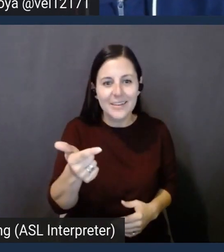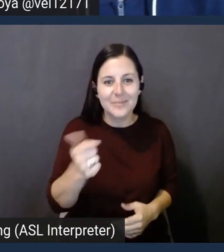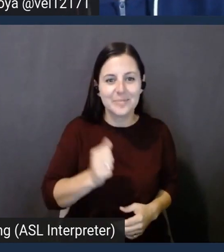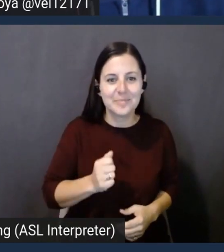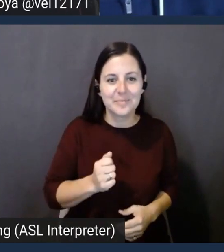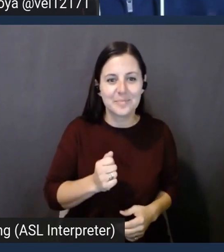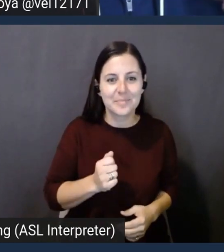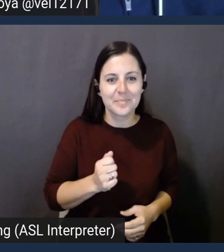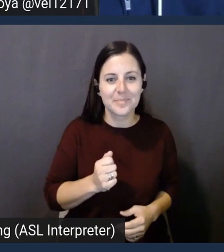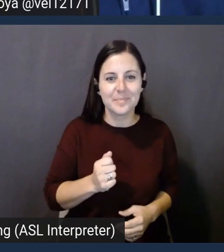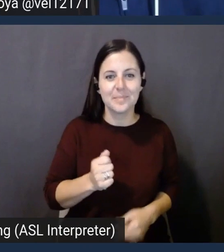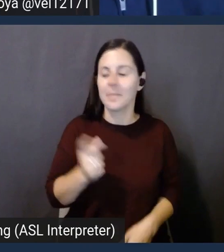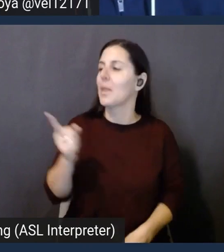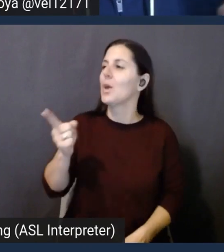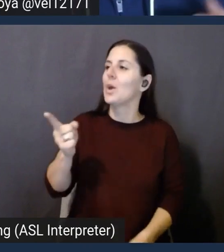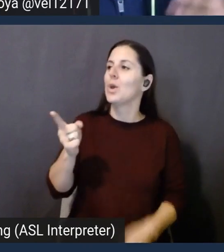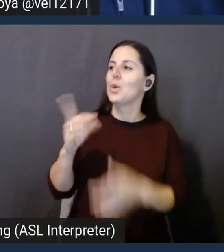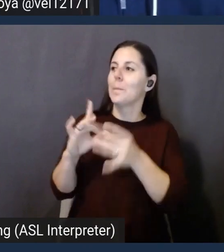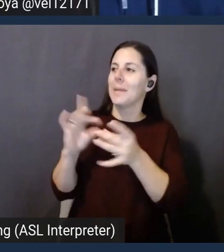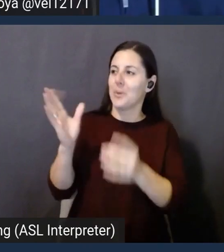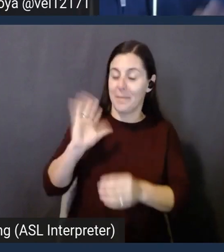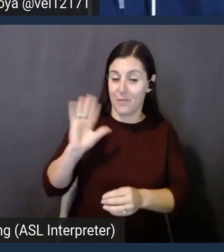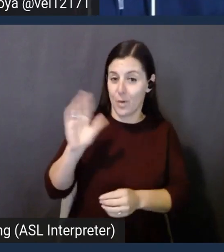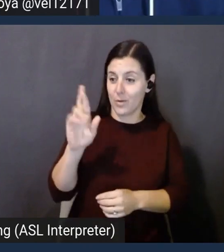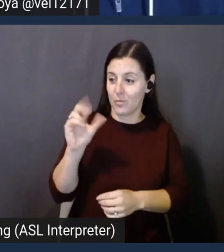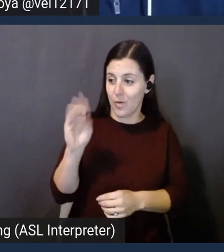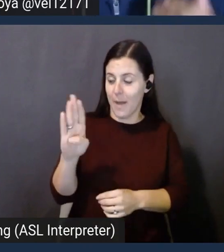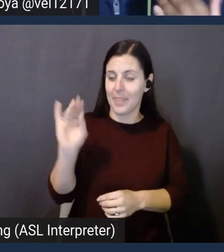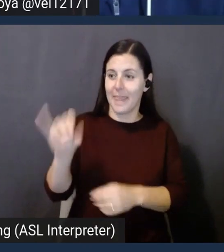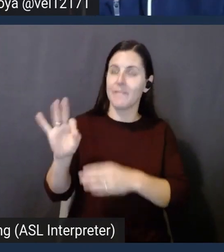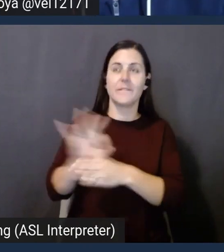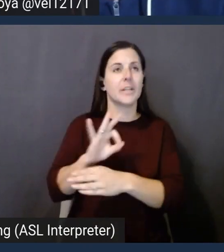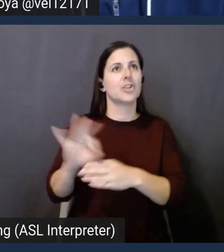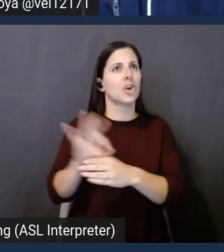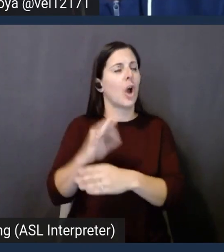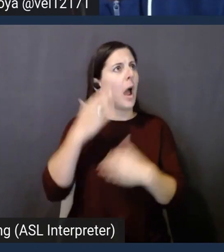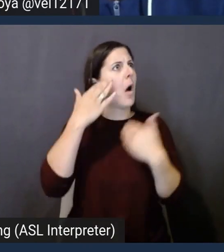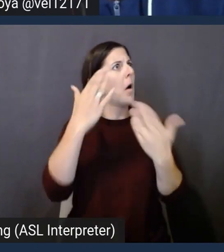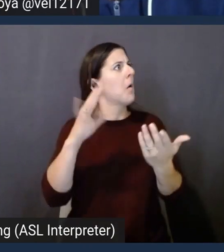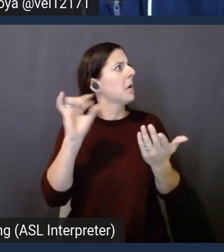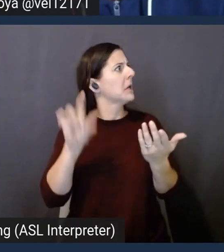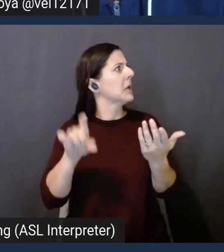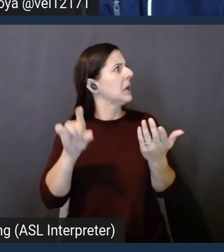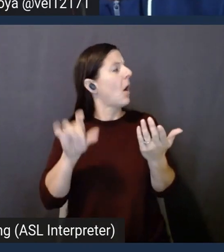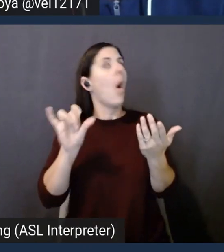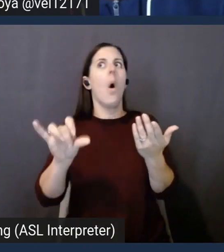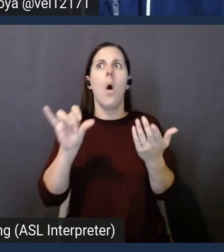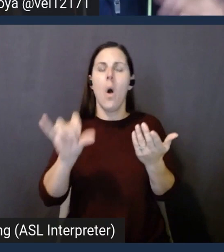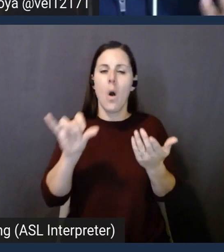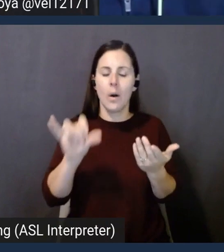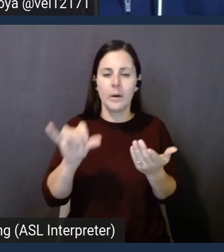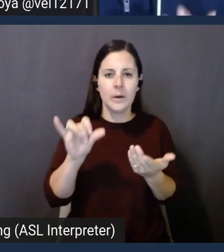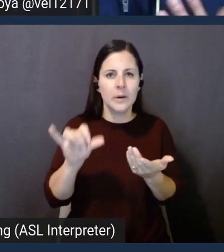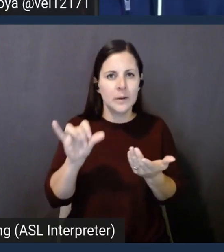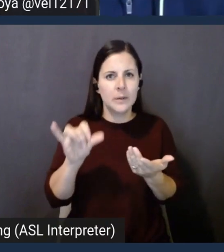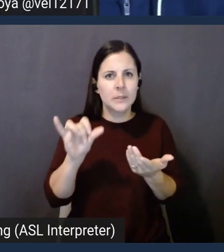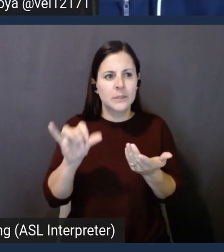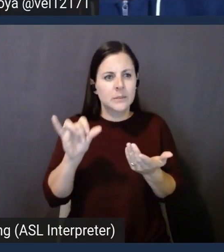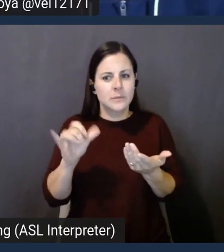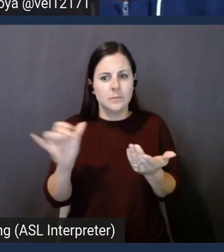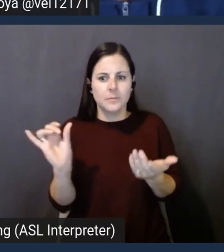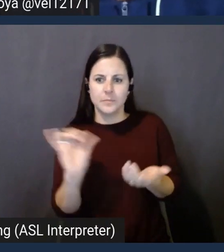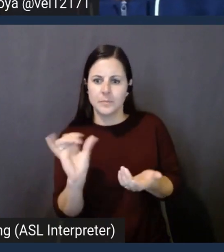before, Rob, that it's these features that you didn't even think you need them. And I was thinking when you were saying that, that it is like almost